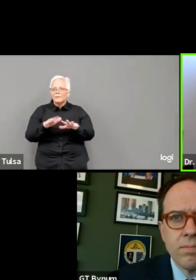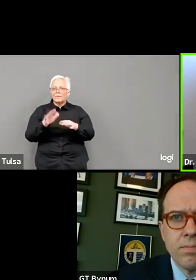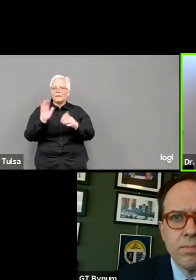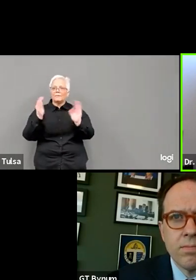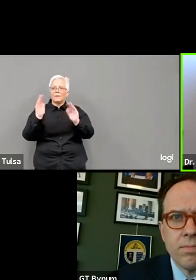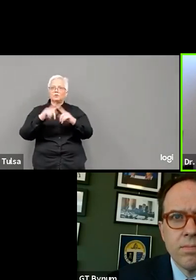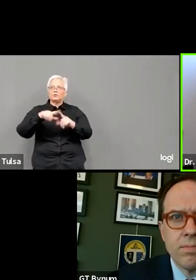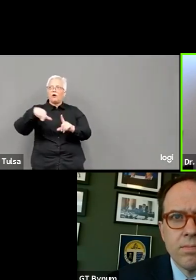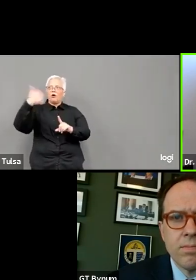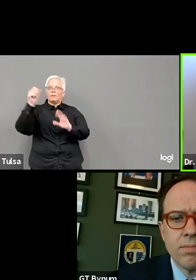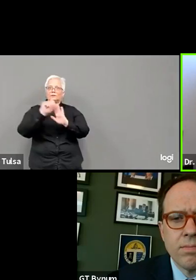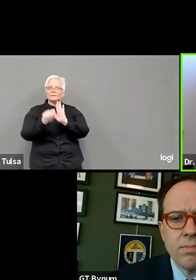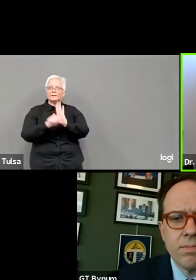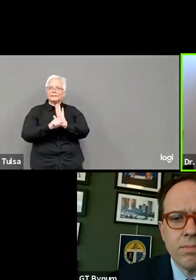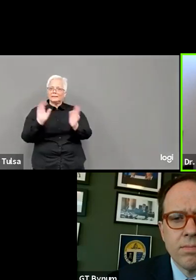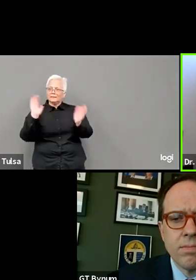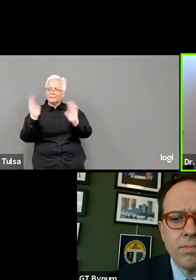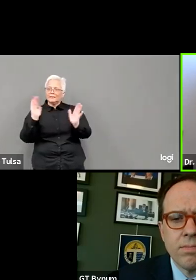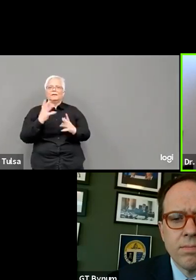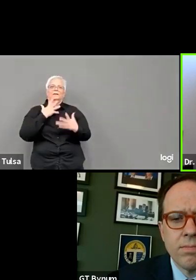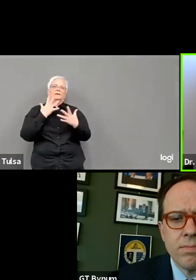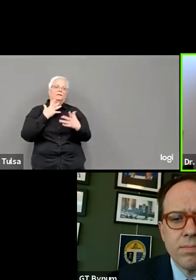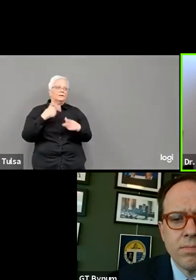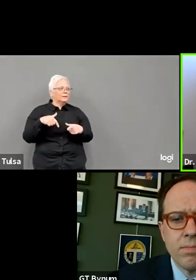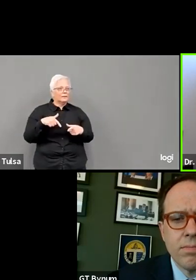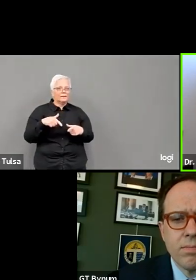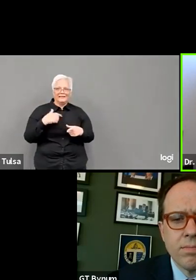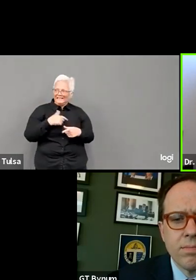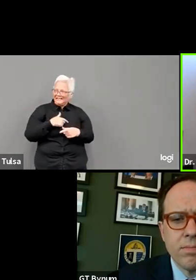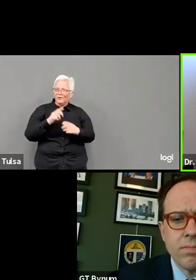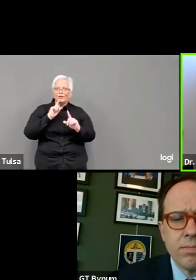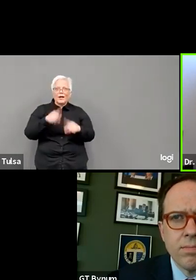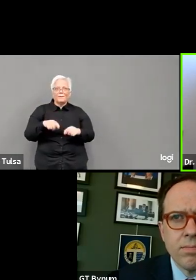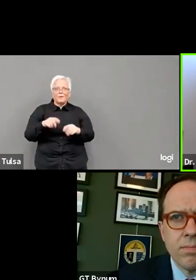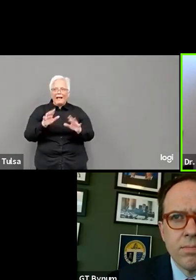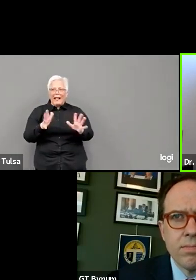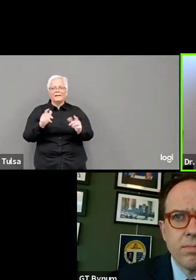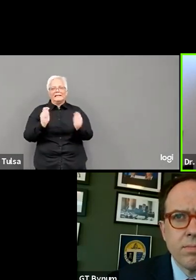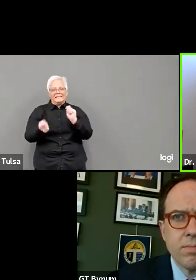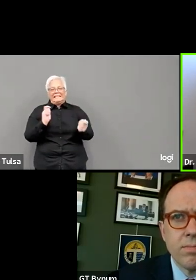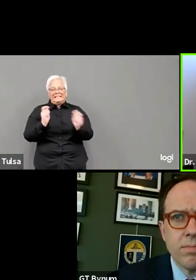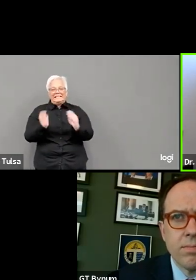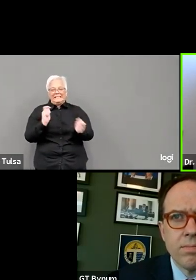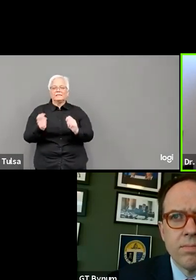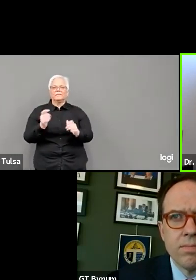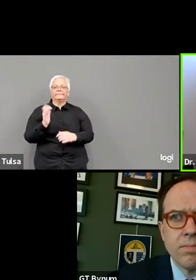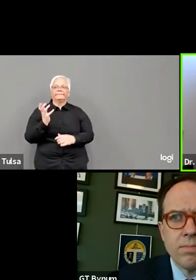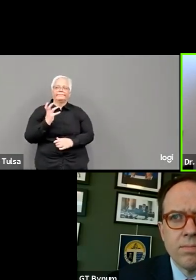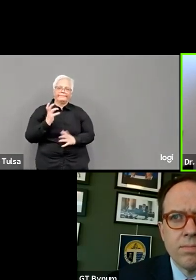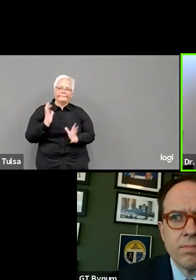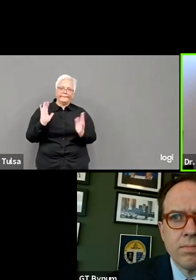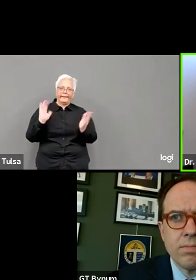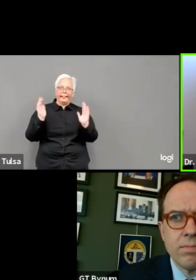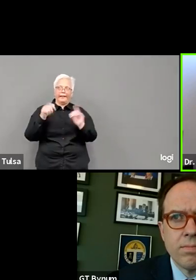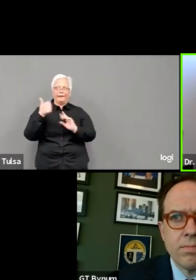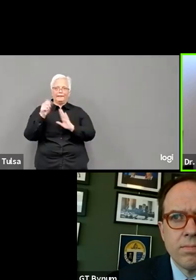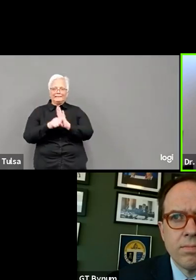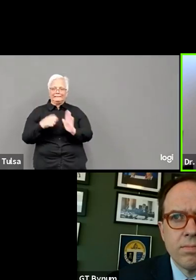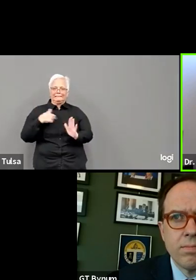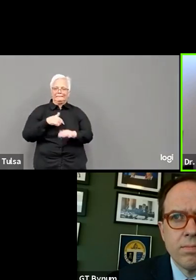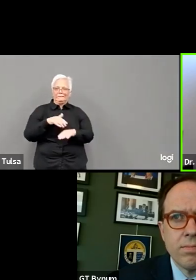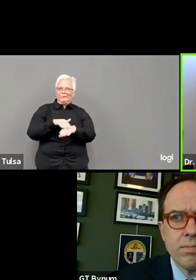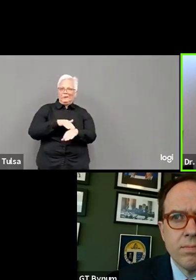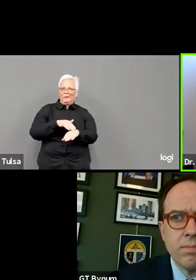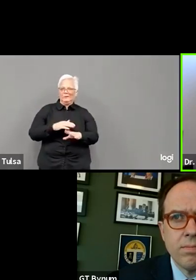releasing these numbers. And these numbers are important. Why are they important? They're important because that information tells us how code is